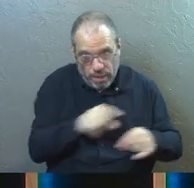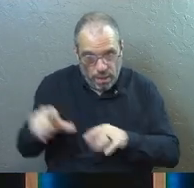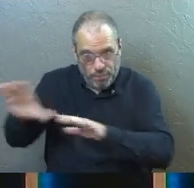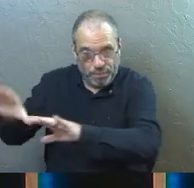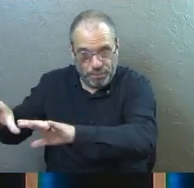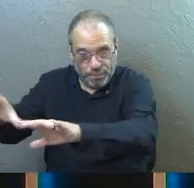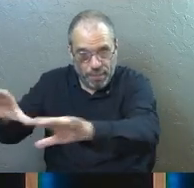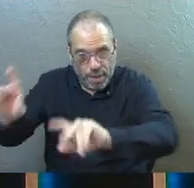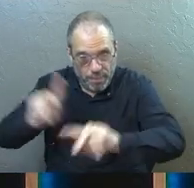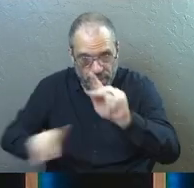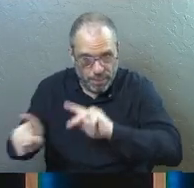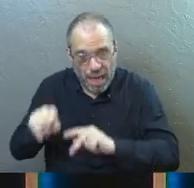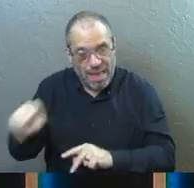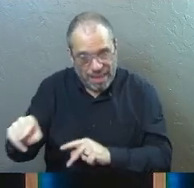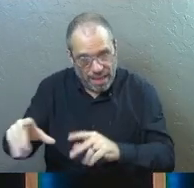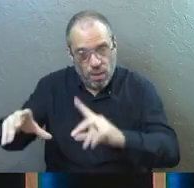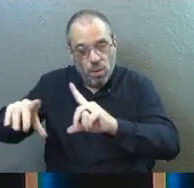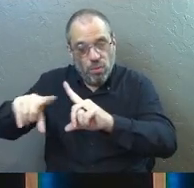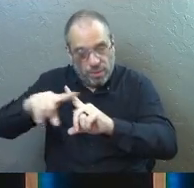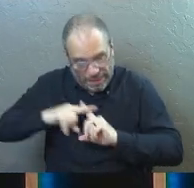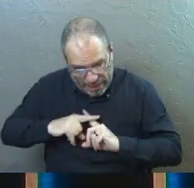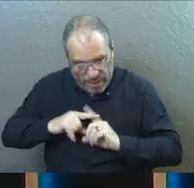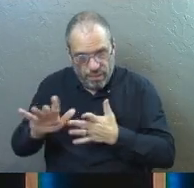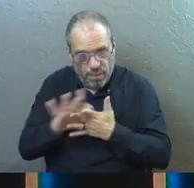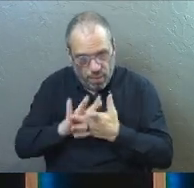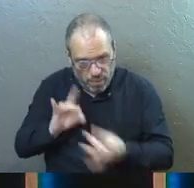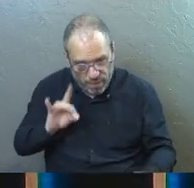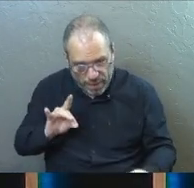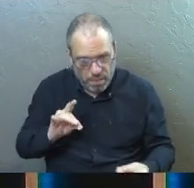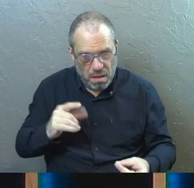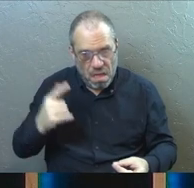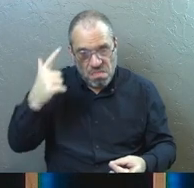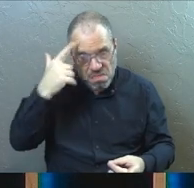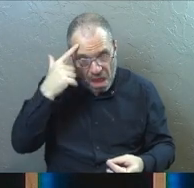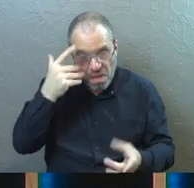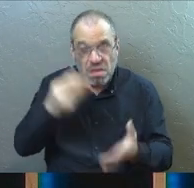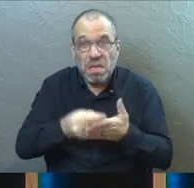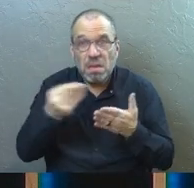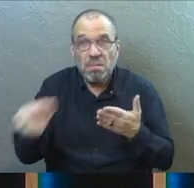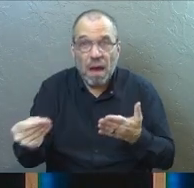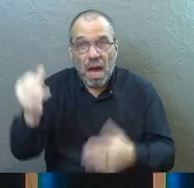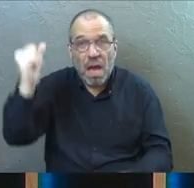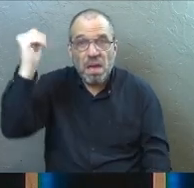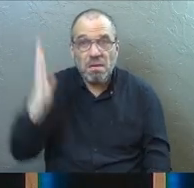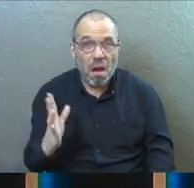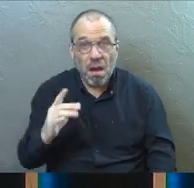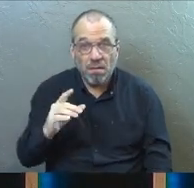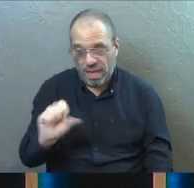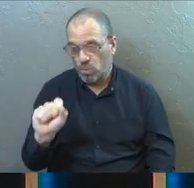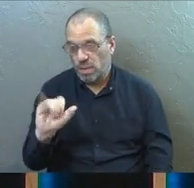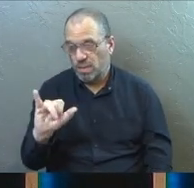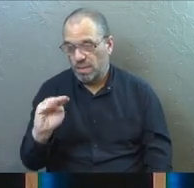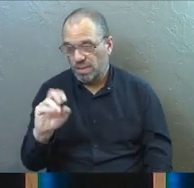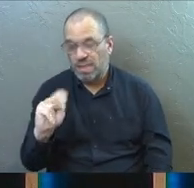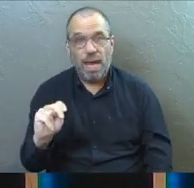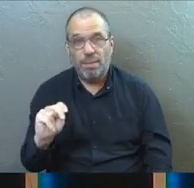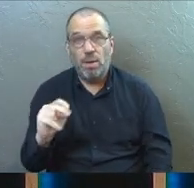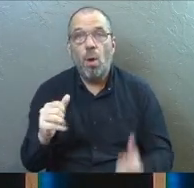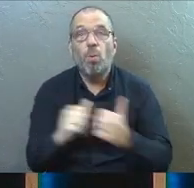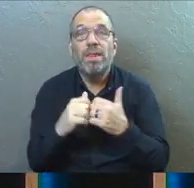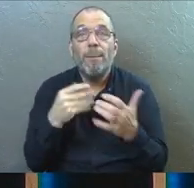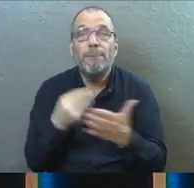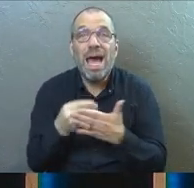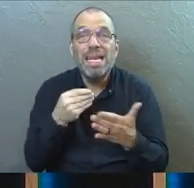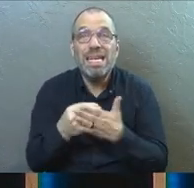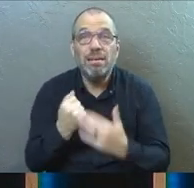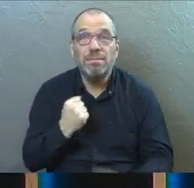lay my hands on people, they will receive the Holy Spirit. He thought he could buy God with money.